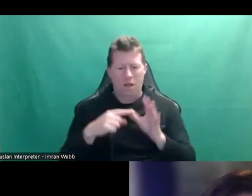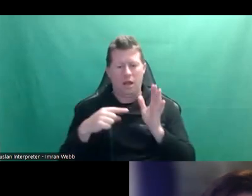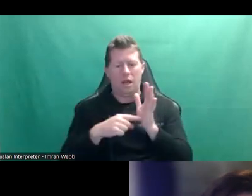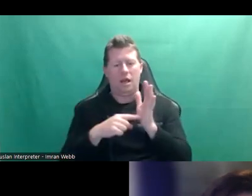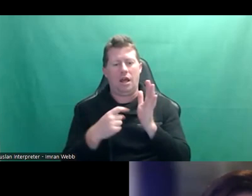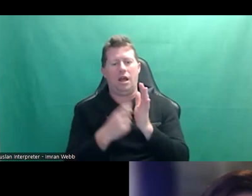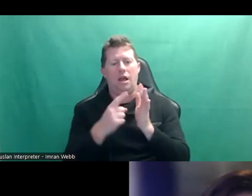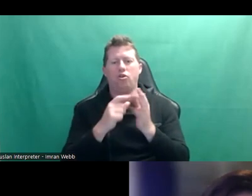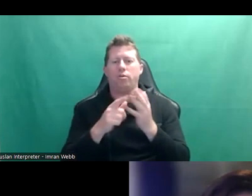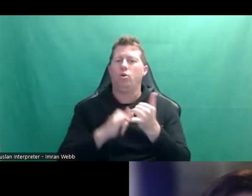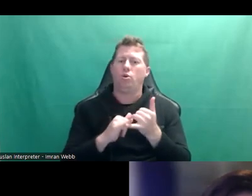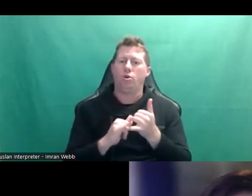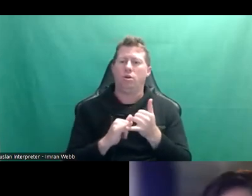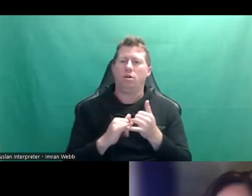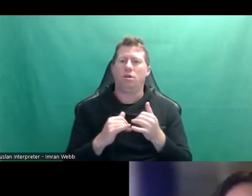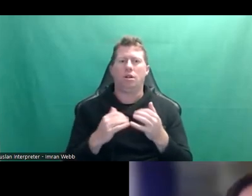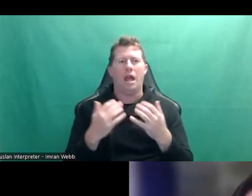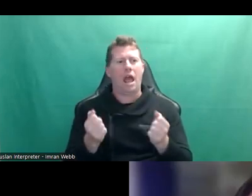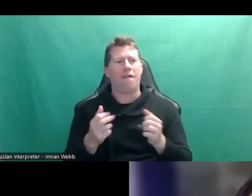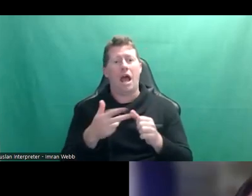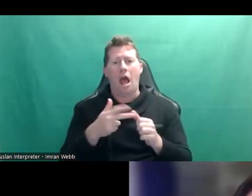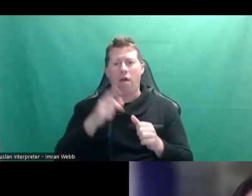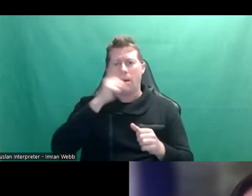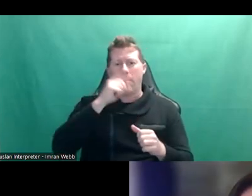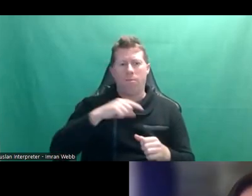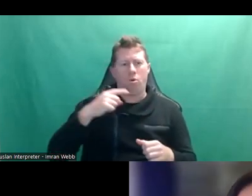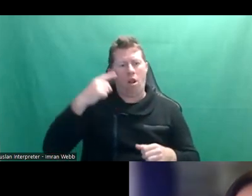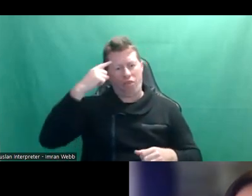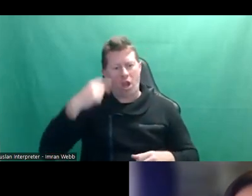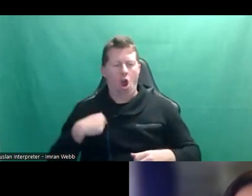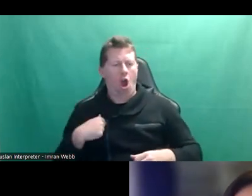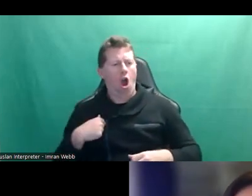give other people. So-called license to disrespect consent.